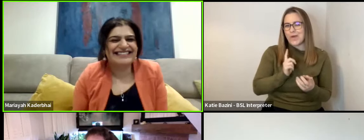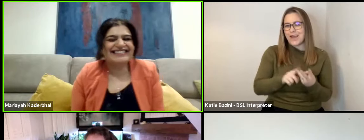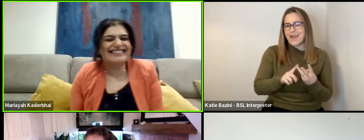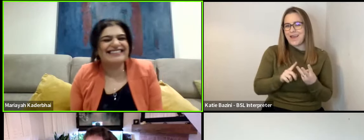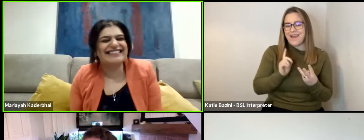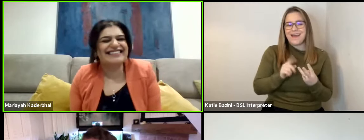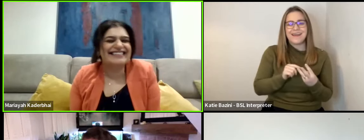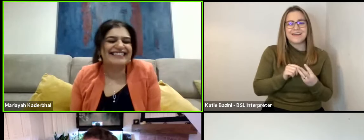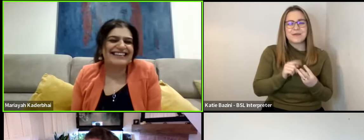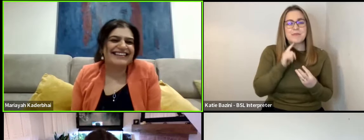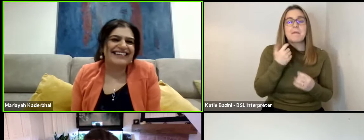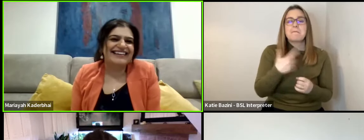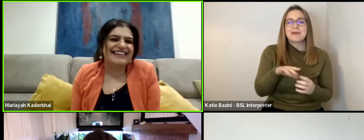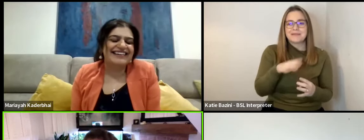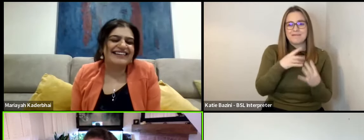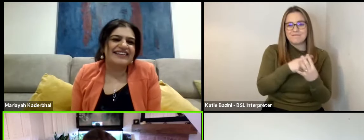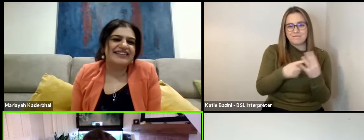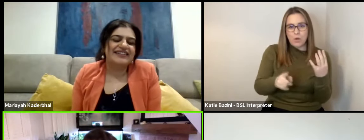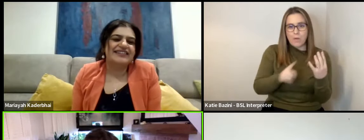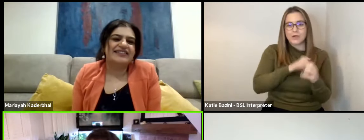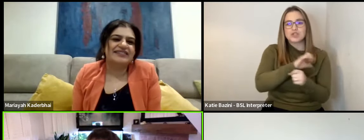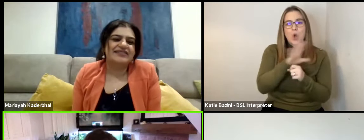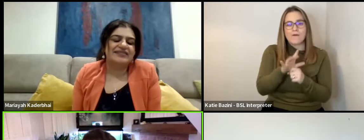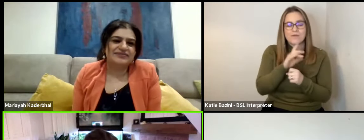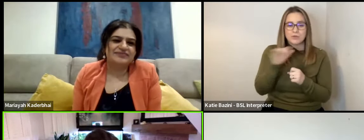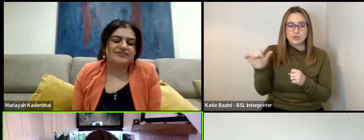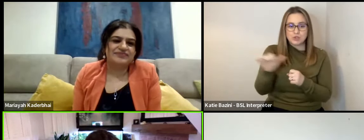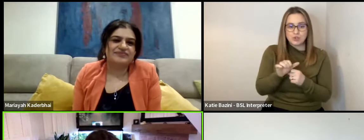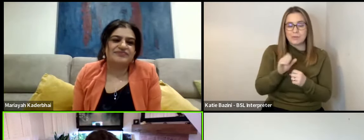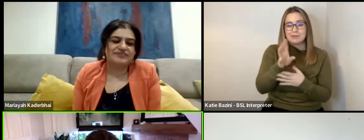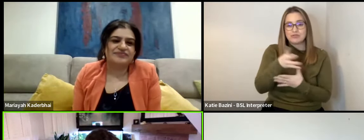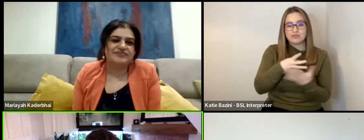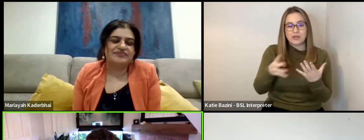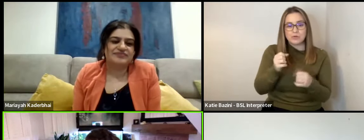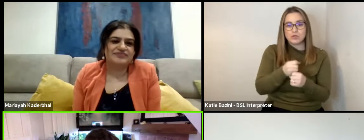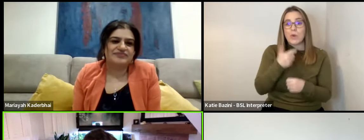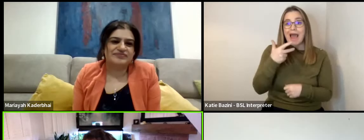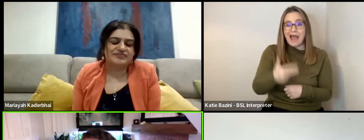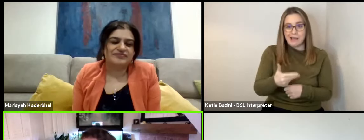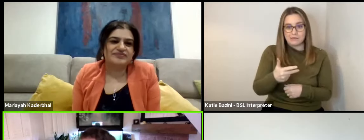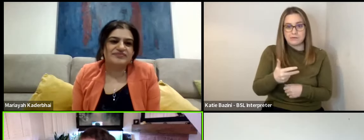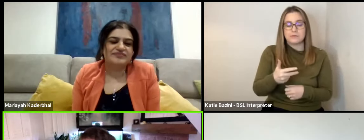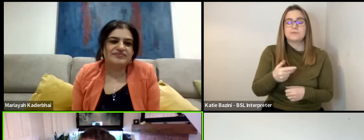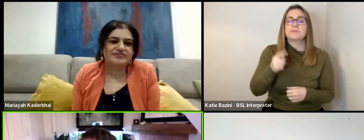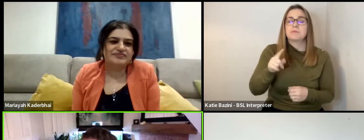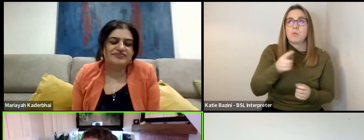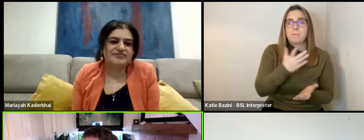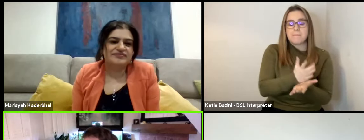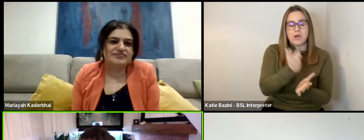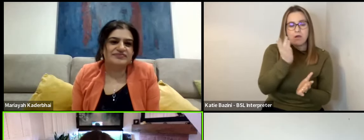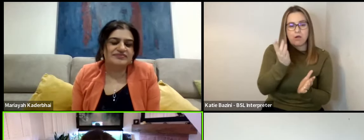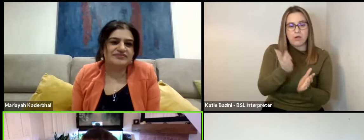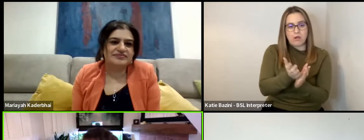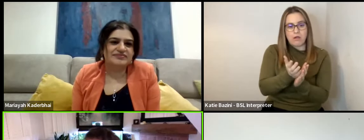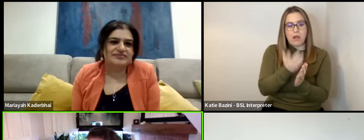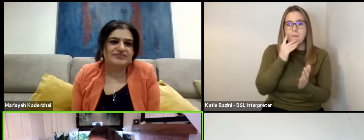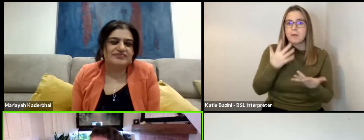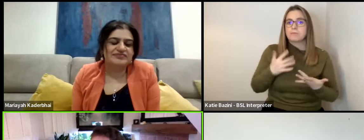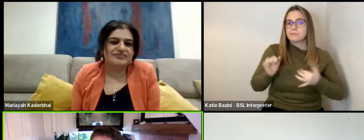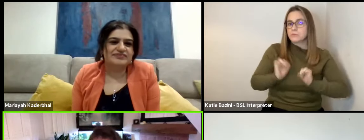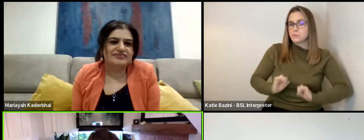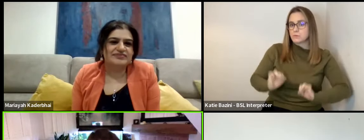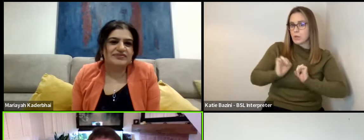But we only did four takes because of COVID. We were supposed to, we were scheduled to do eight. But there was one bit where I was waiting